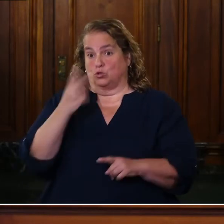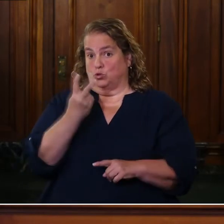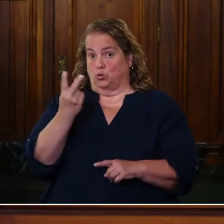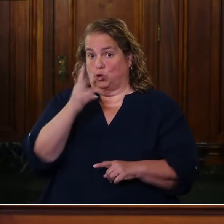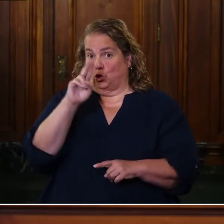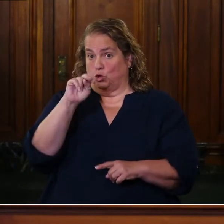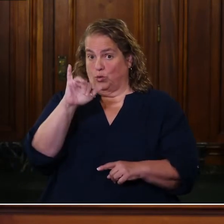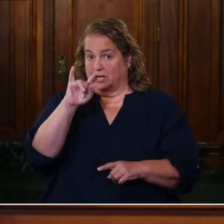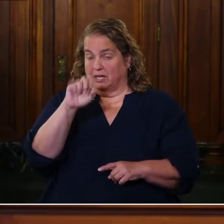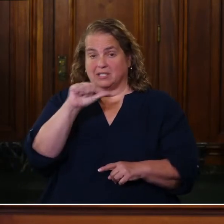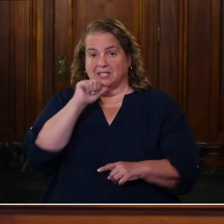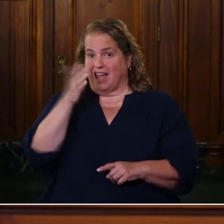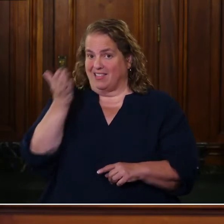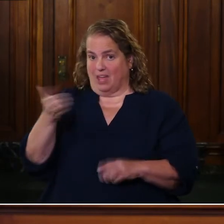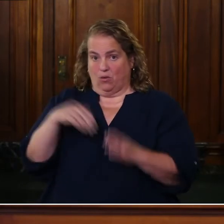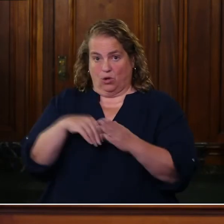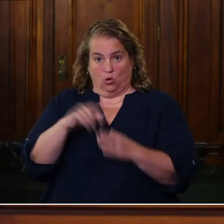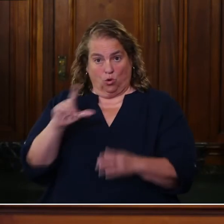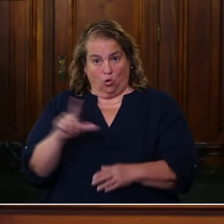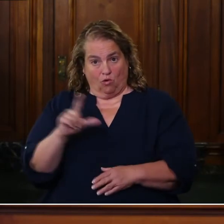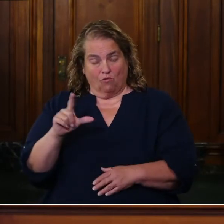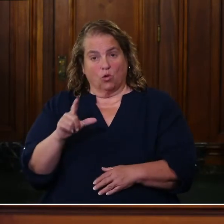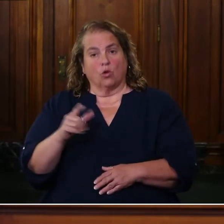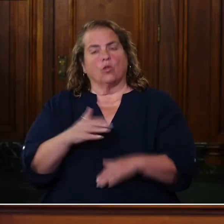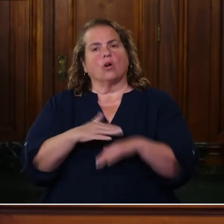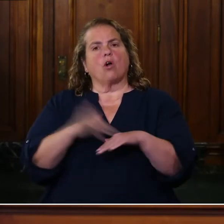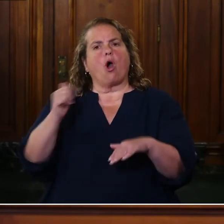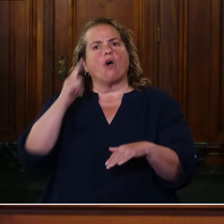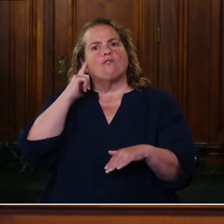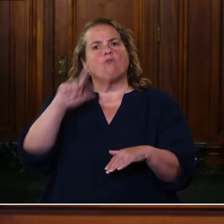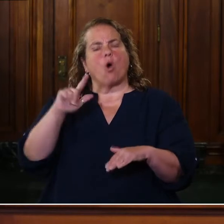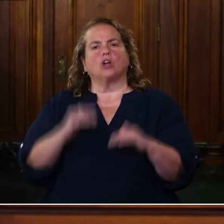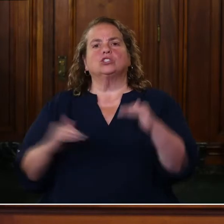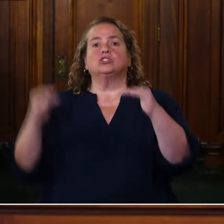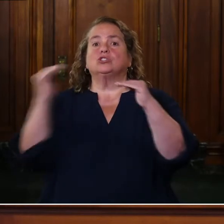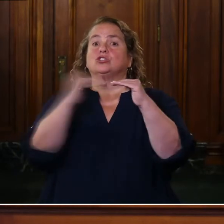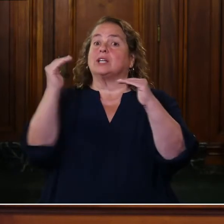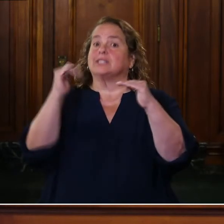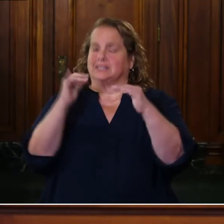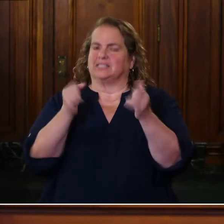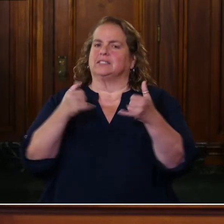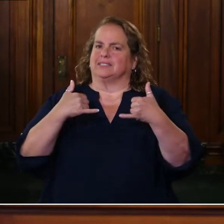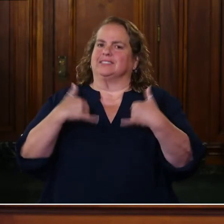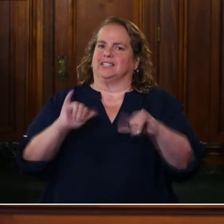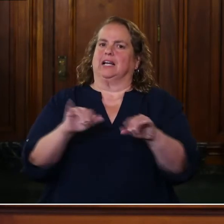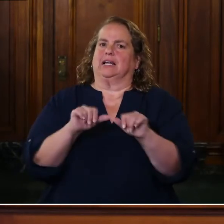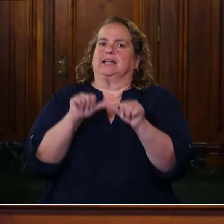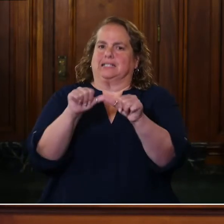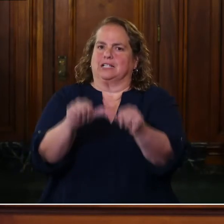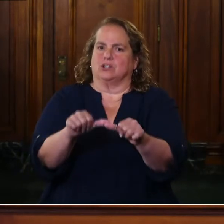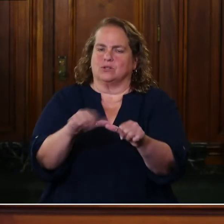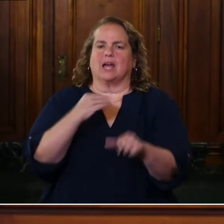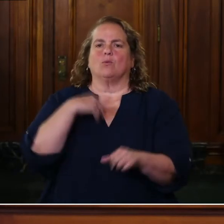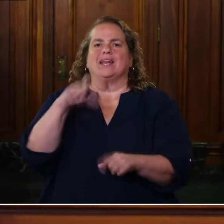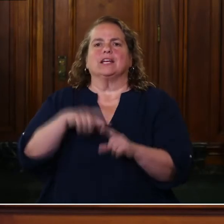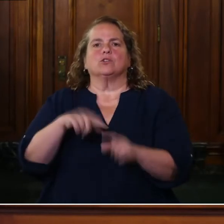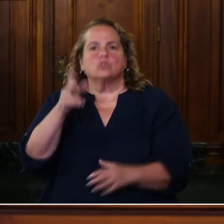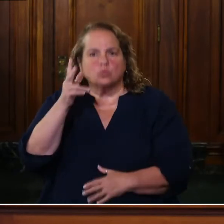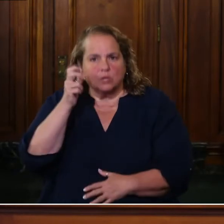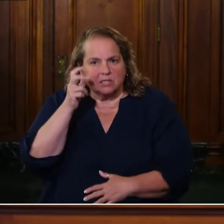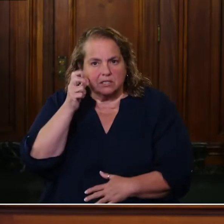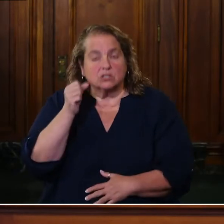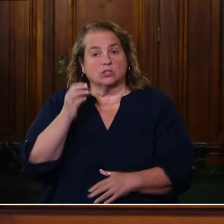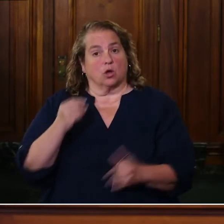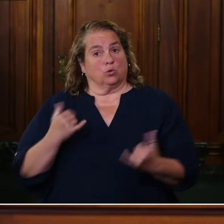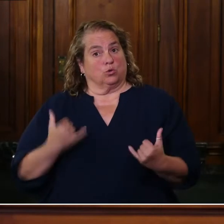in Louisville, the calls for justice obviously continue and we need to listen. So today